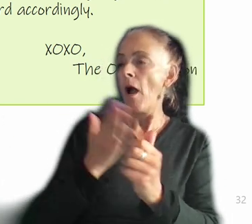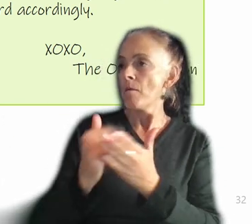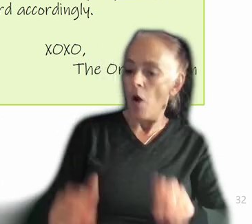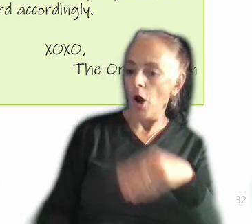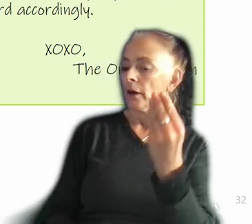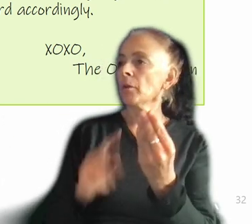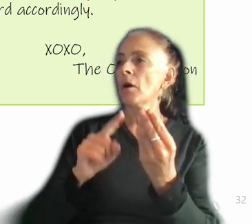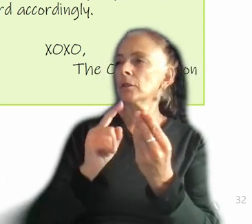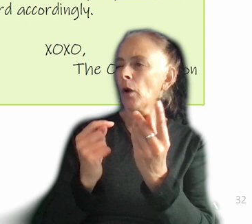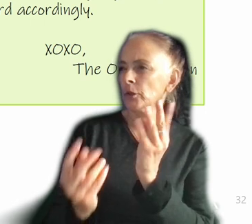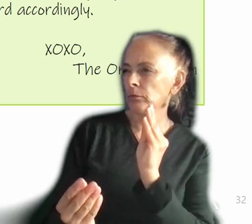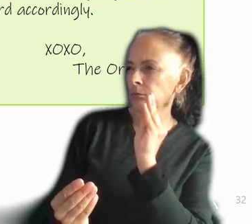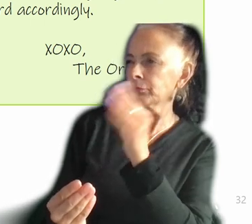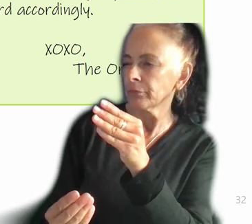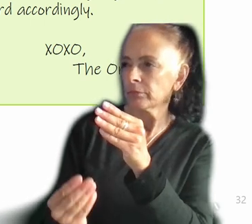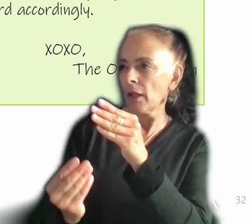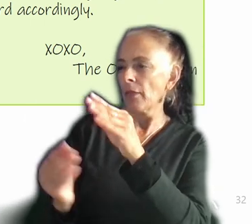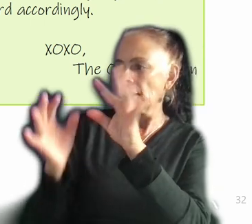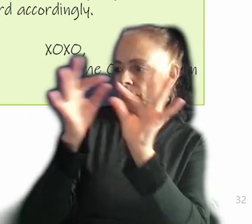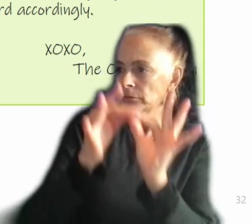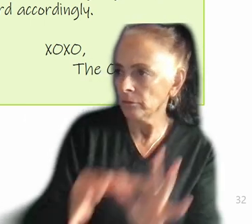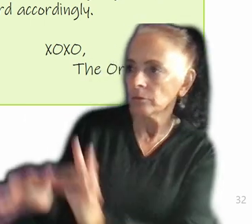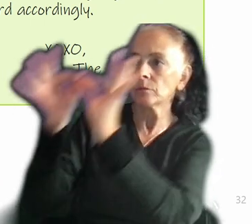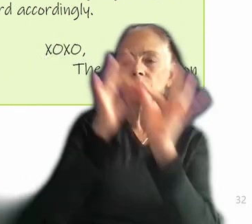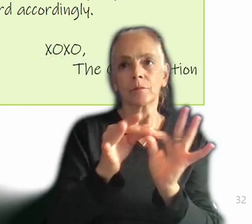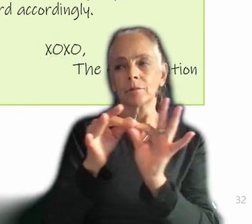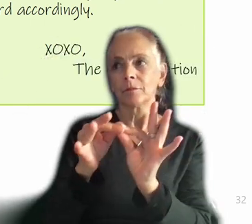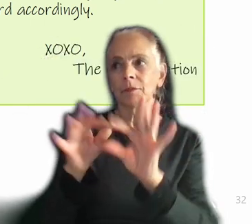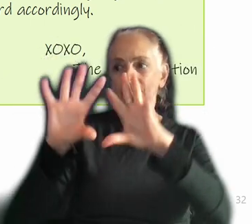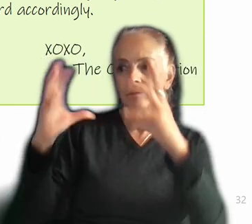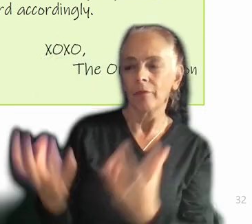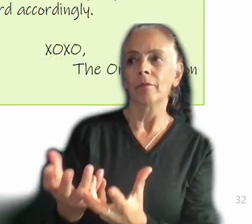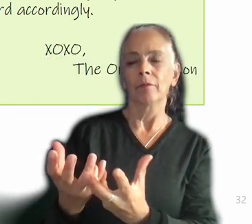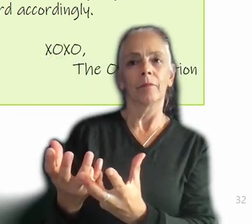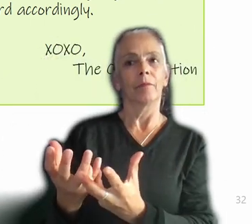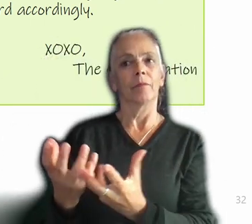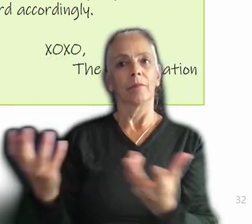they're trying to add a sort of complementary element to everything that already exists.